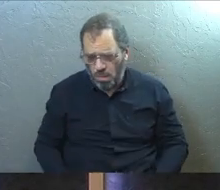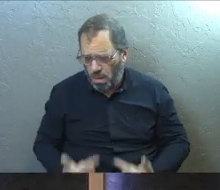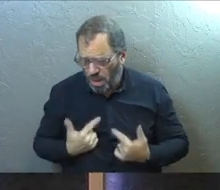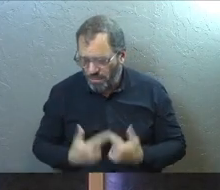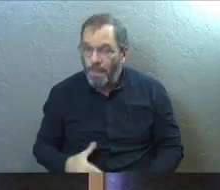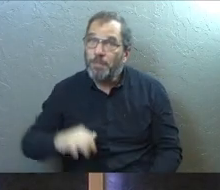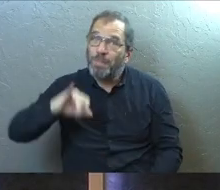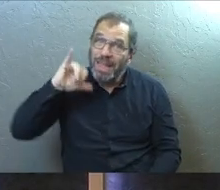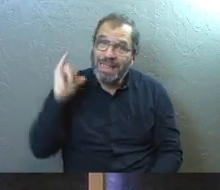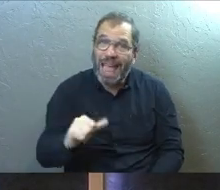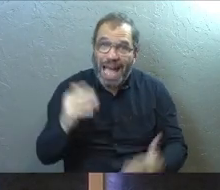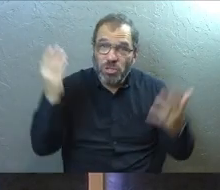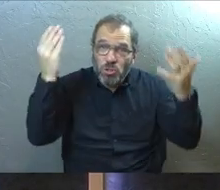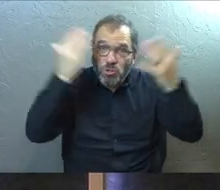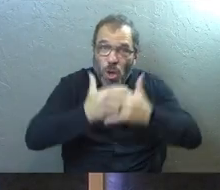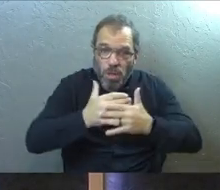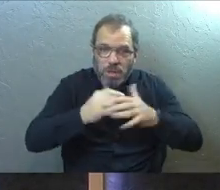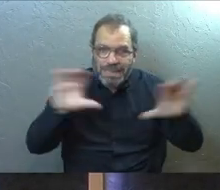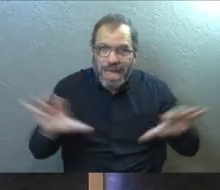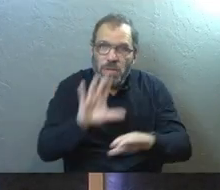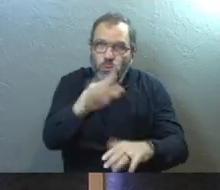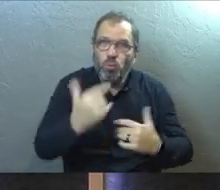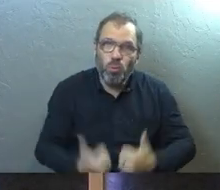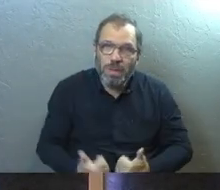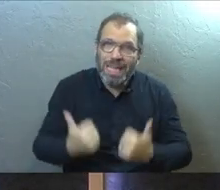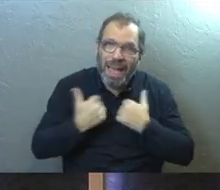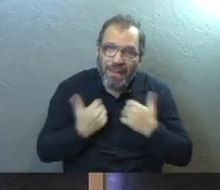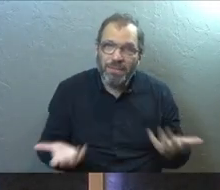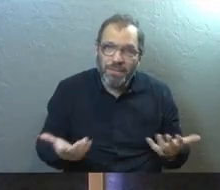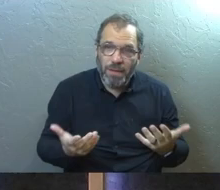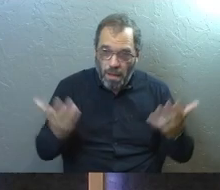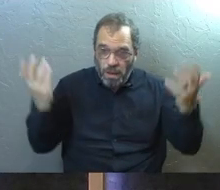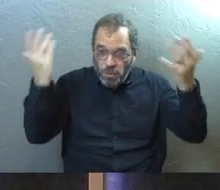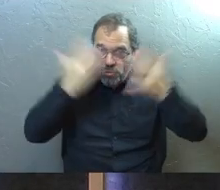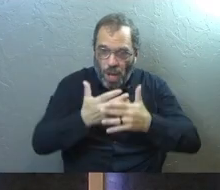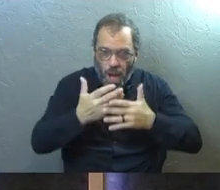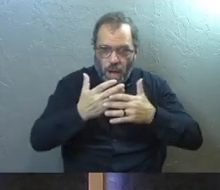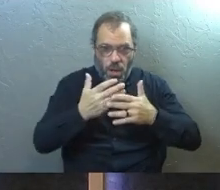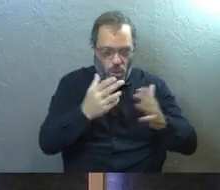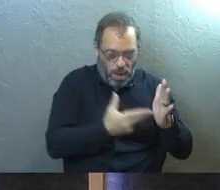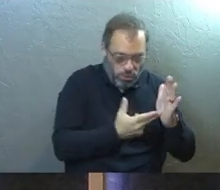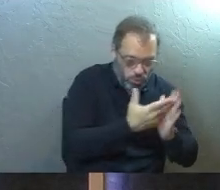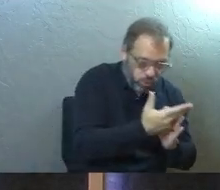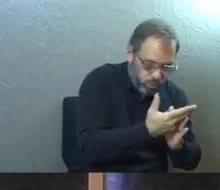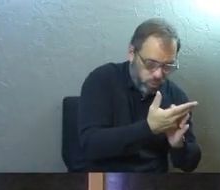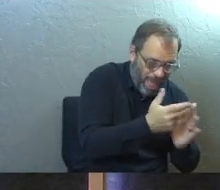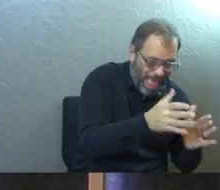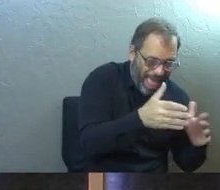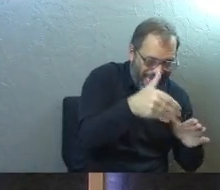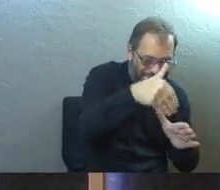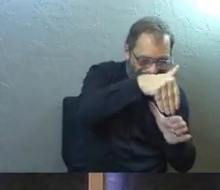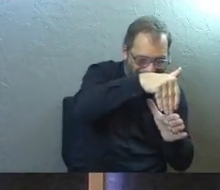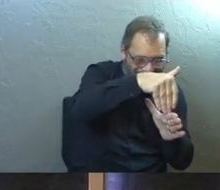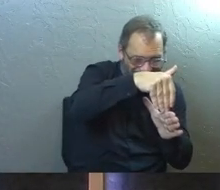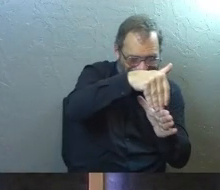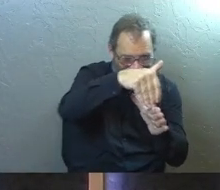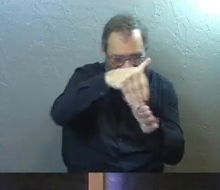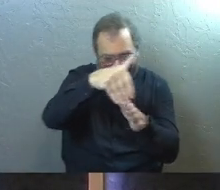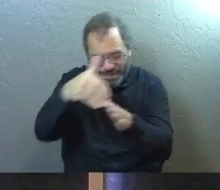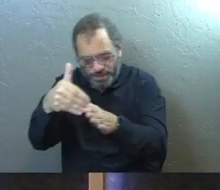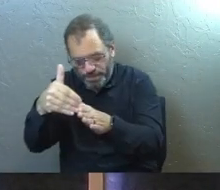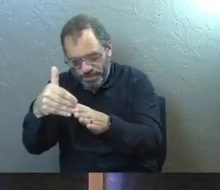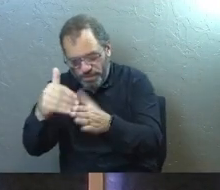life? Because that's what the darkness does. The darkness takes what's true and it tilts the whole thing.